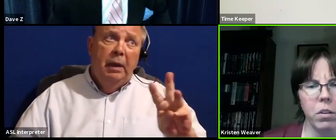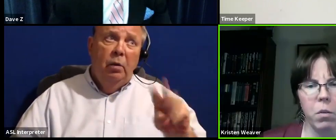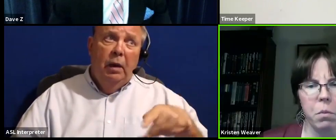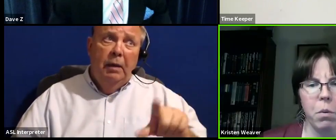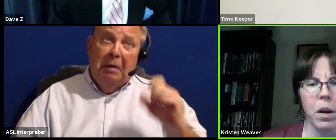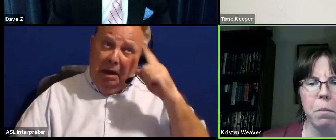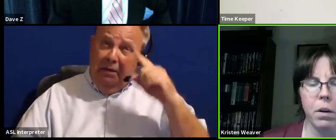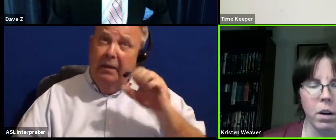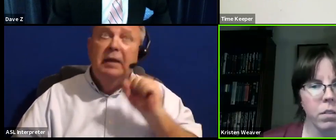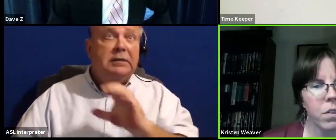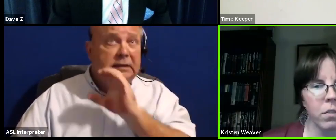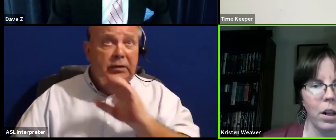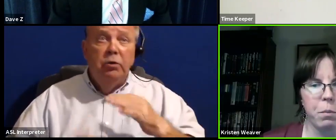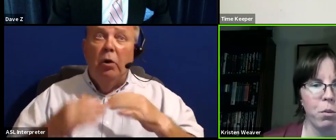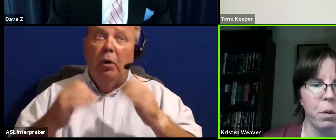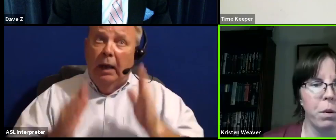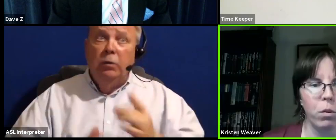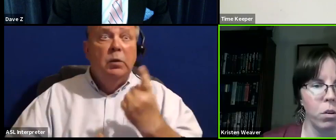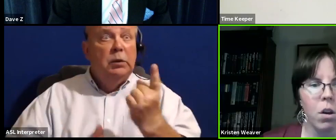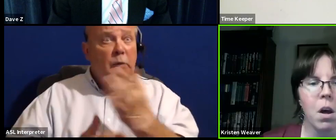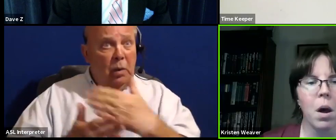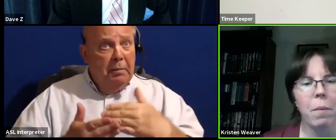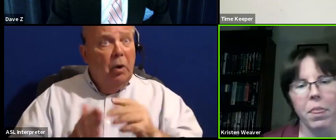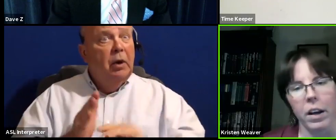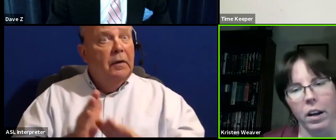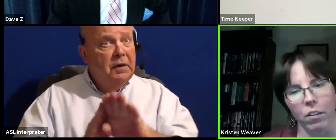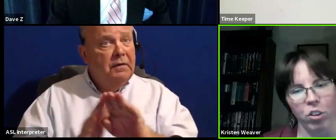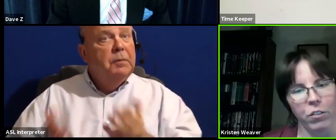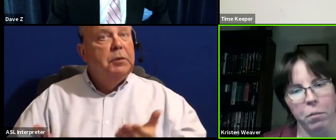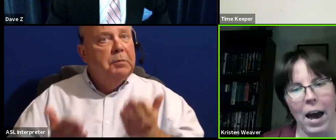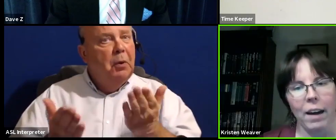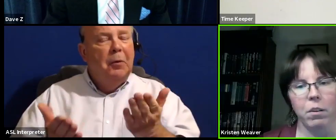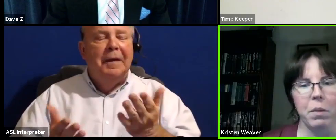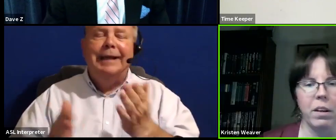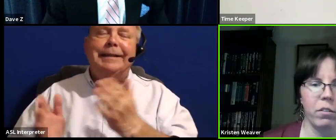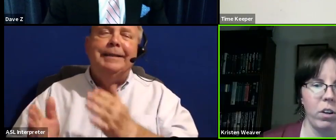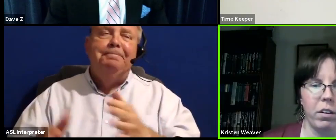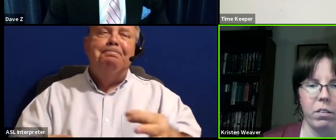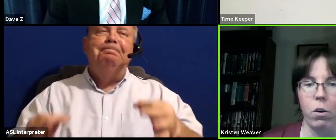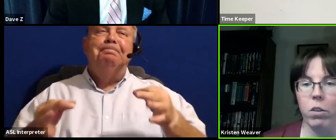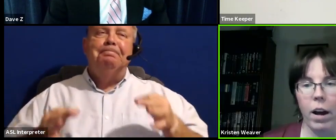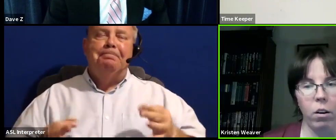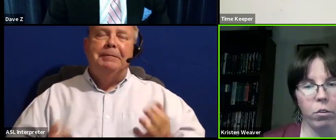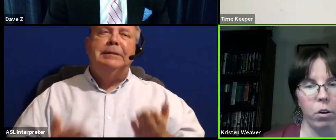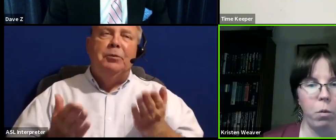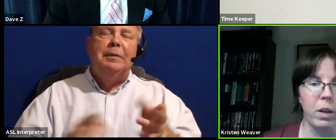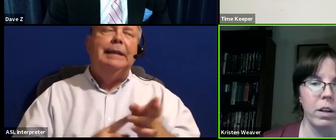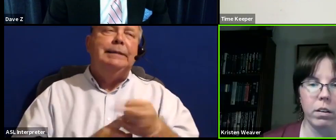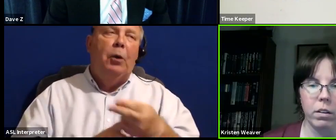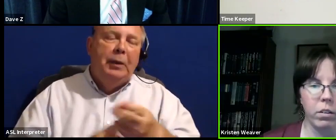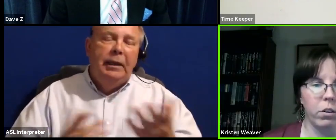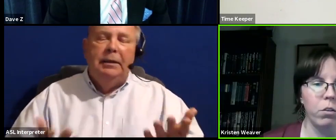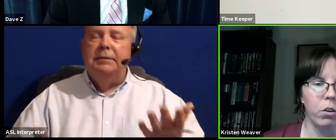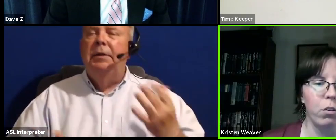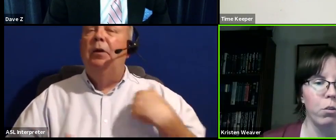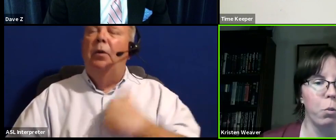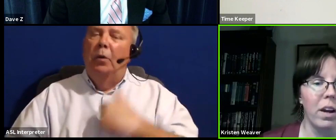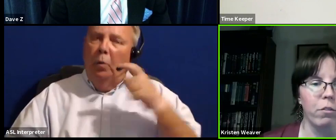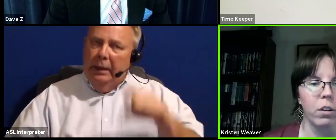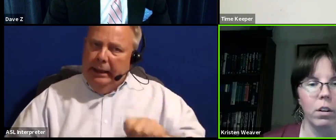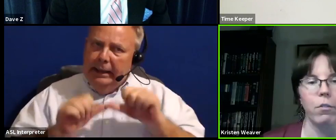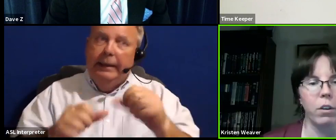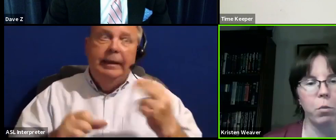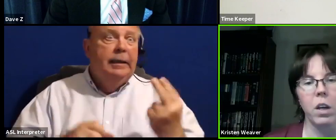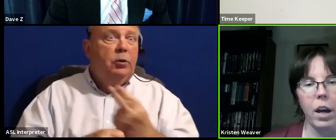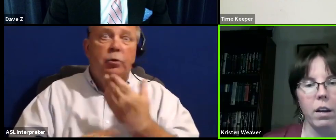housing was at one point part of the developer's proposal, but then it got shifted back to being suggested as a hotel. So we need to continue to use